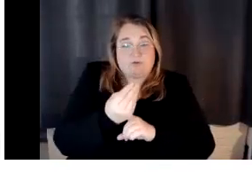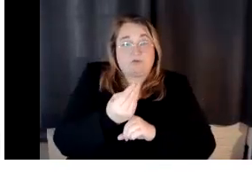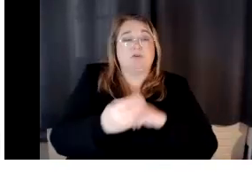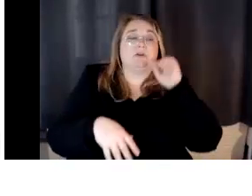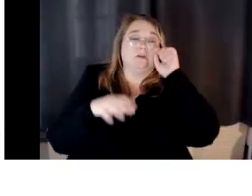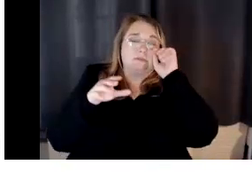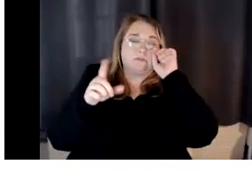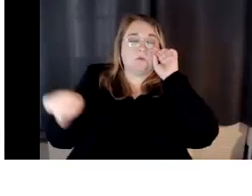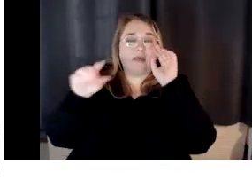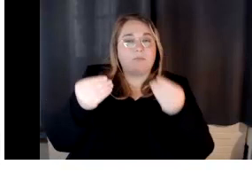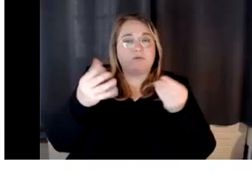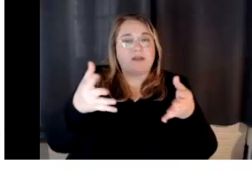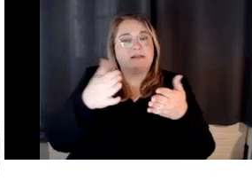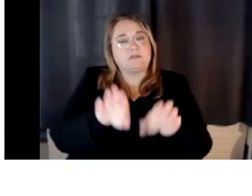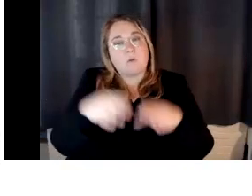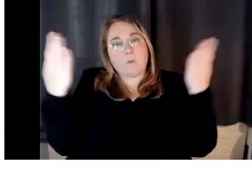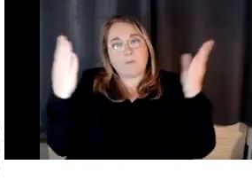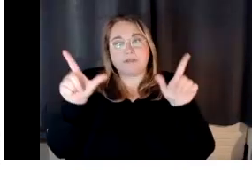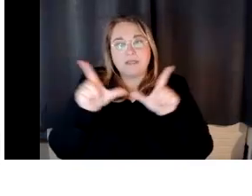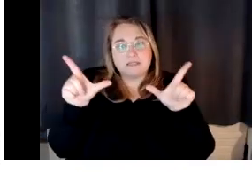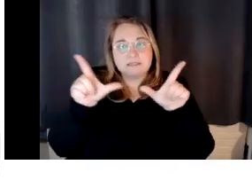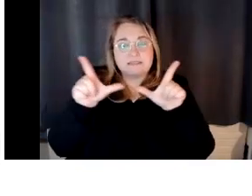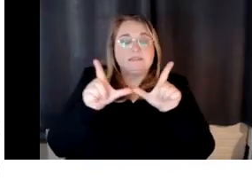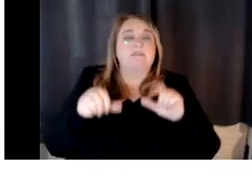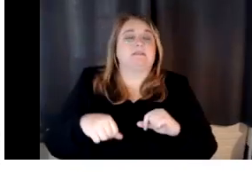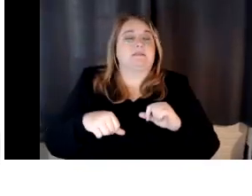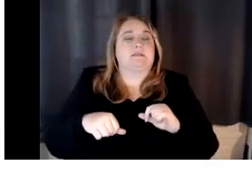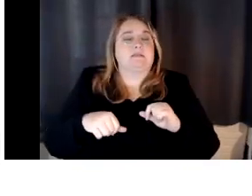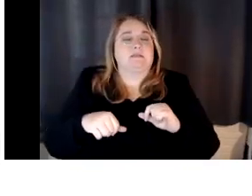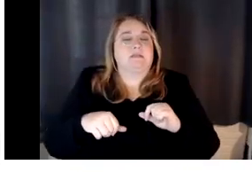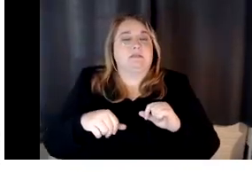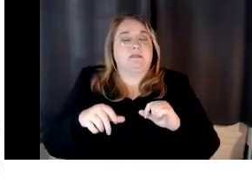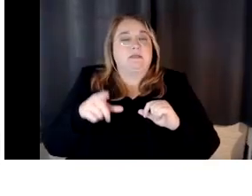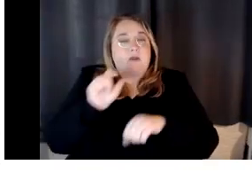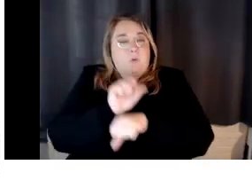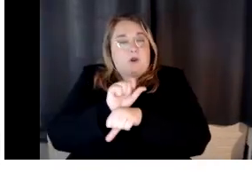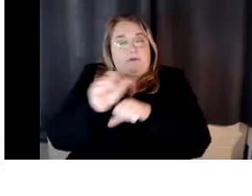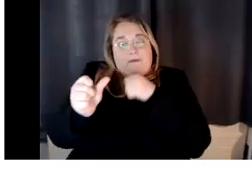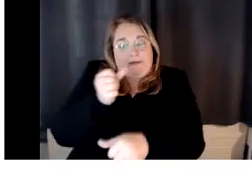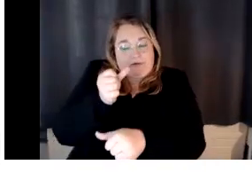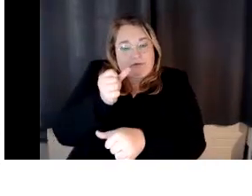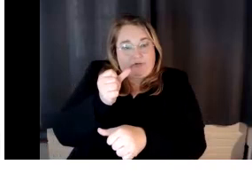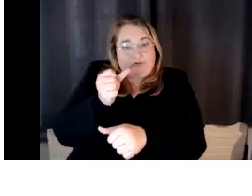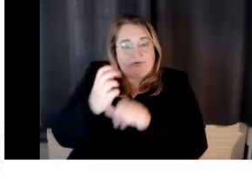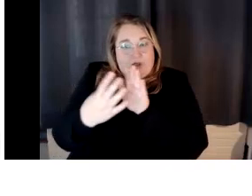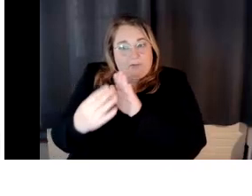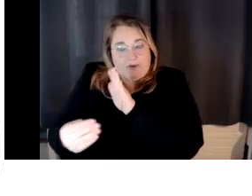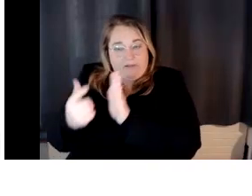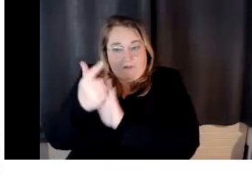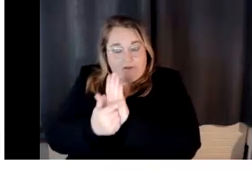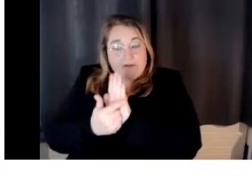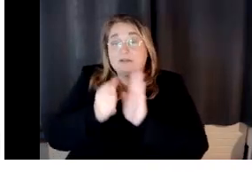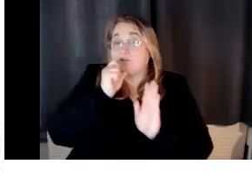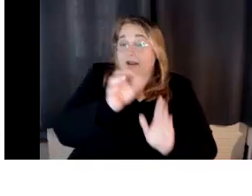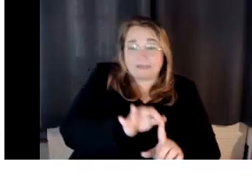open licenses. Um, these licenses work within existing copyright law. They are not exceptions. They work within the